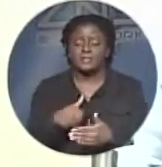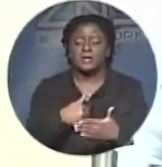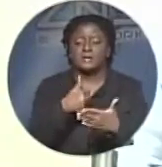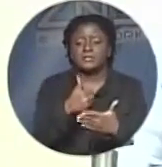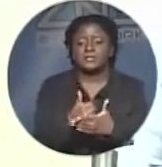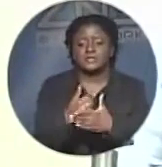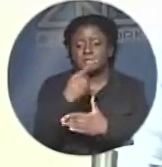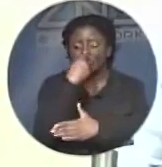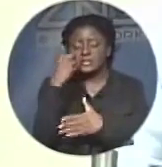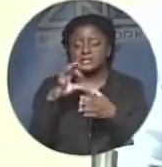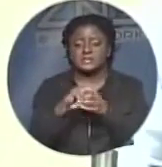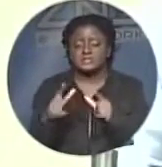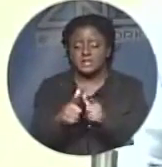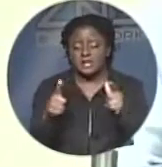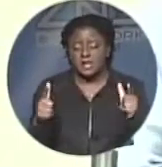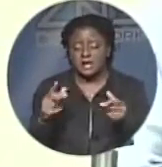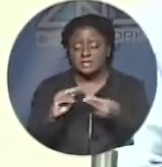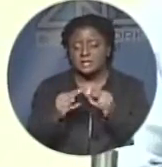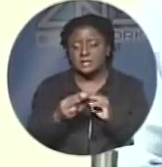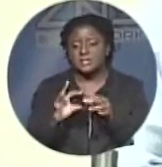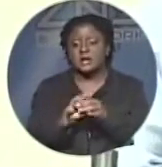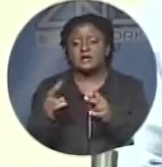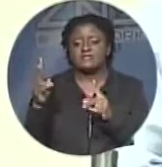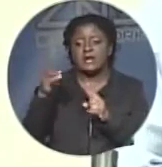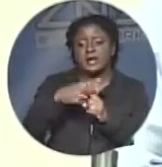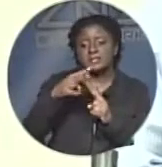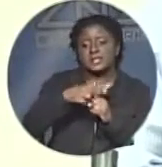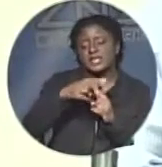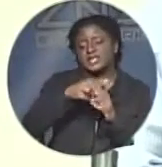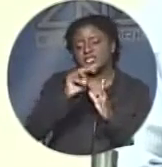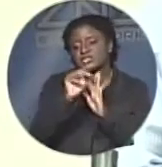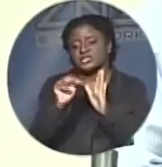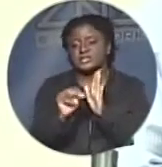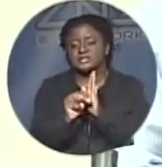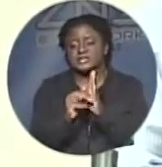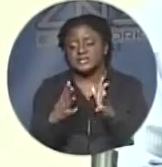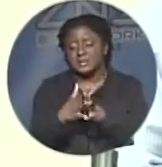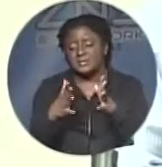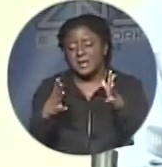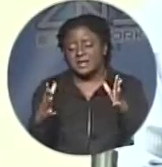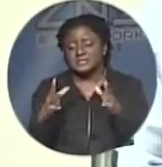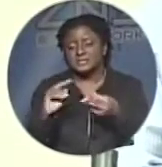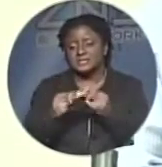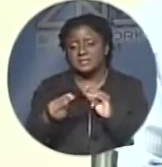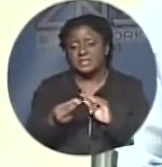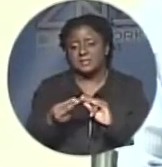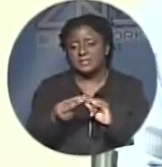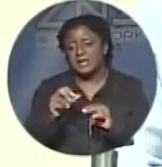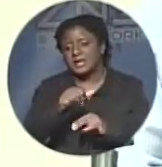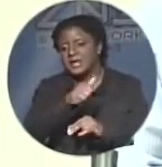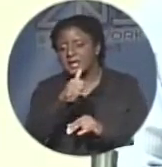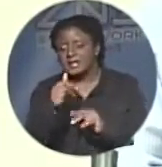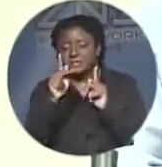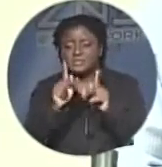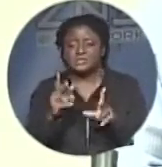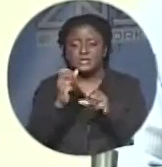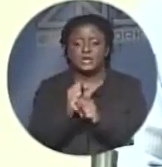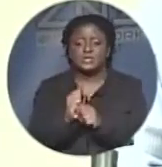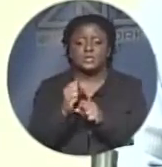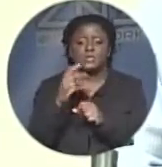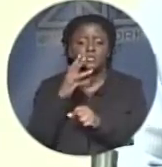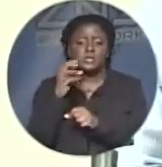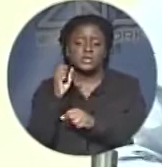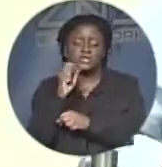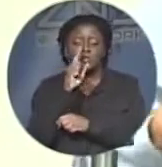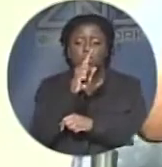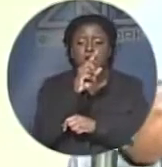of applications, the maximum that any shareholder got was 115 shares in the company. So even